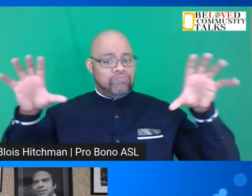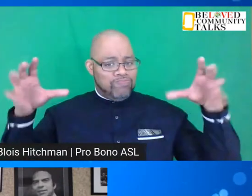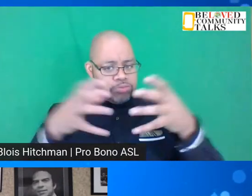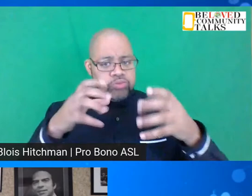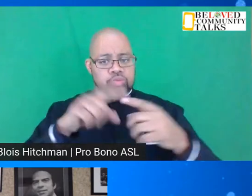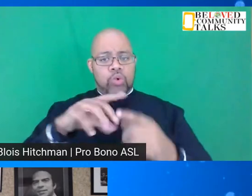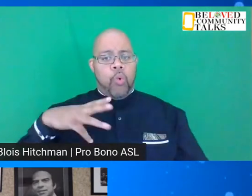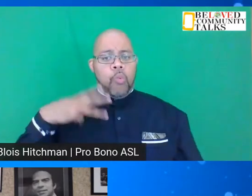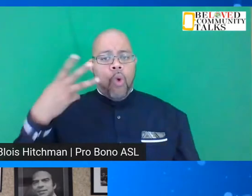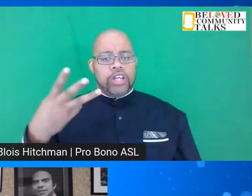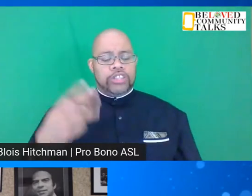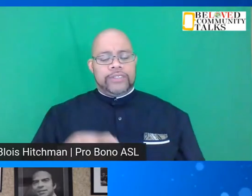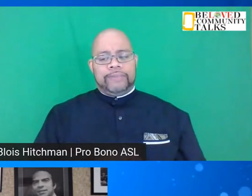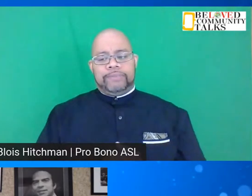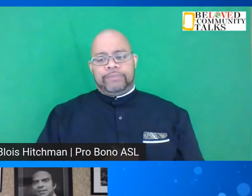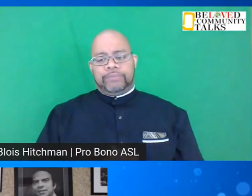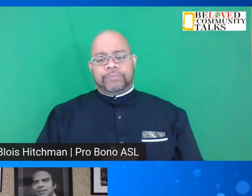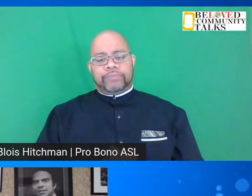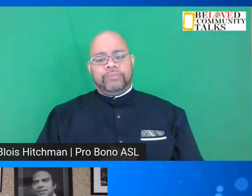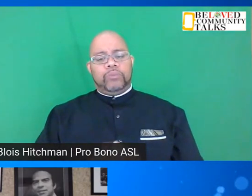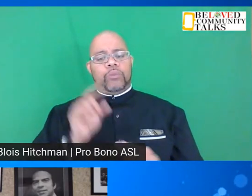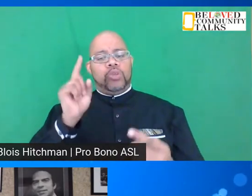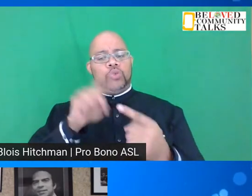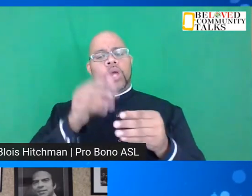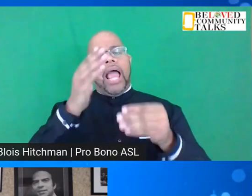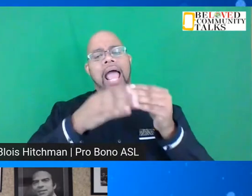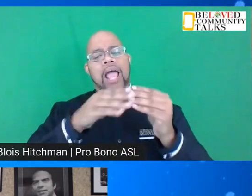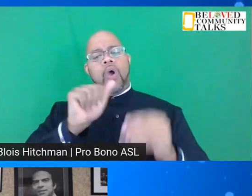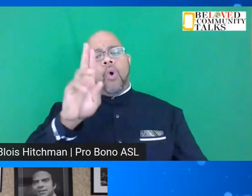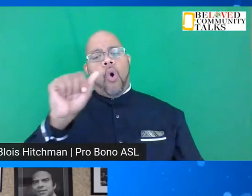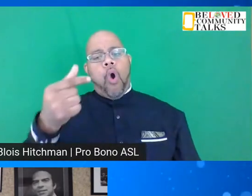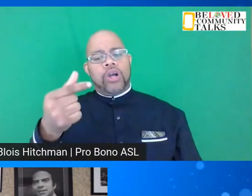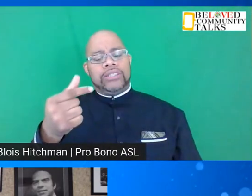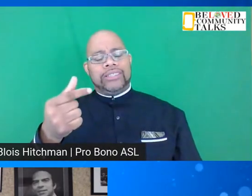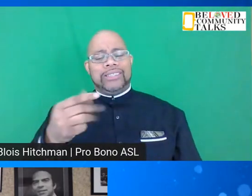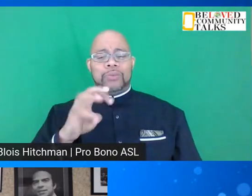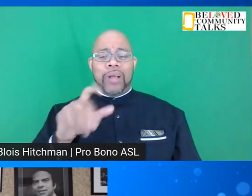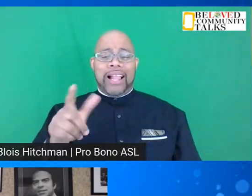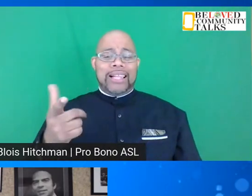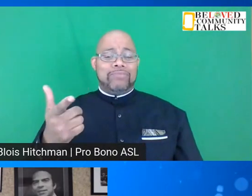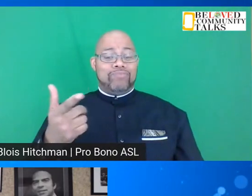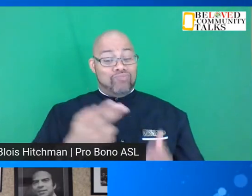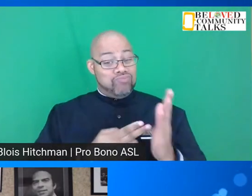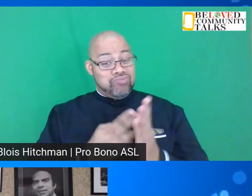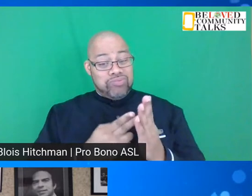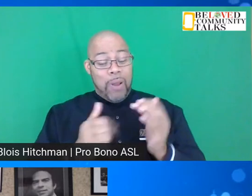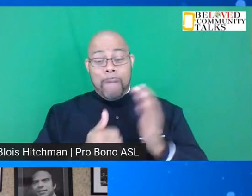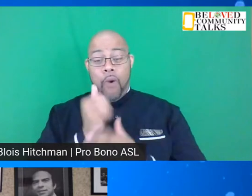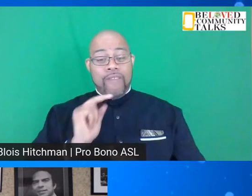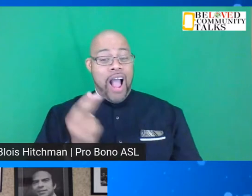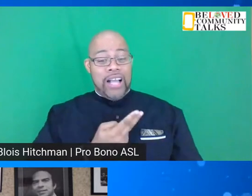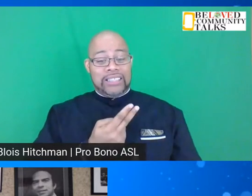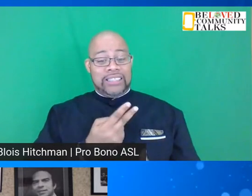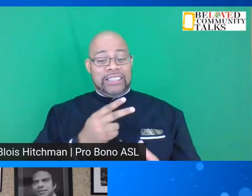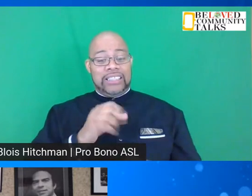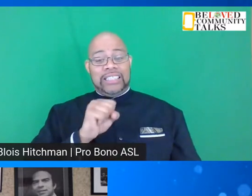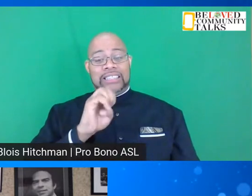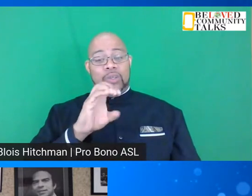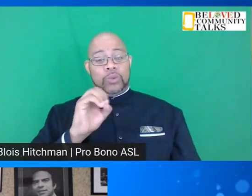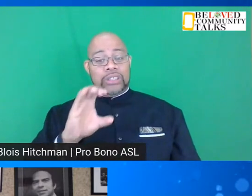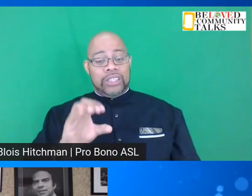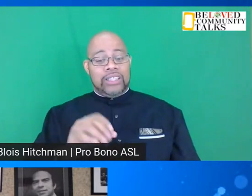toward the end of August. Yes. Well, the truth of it is, most of us in SELC